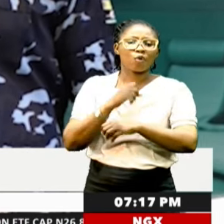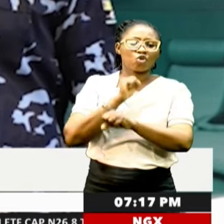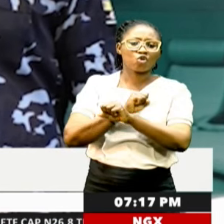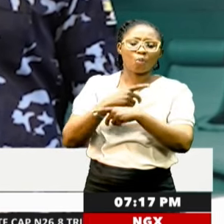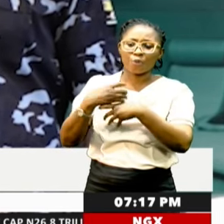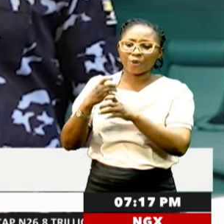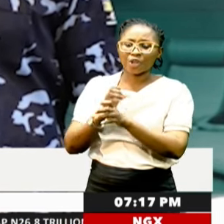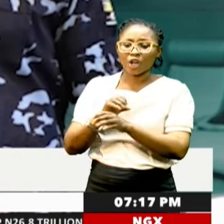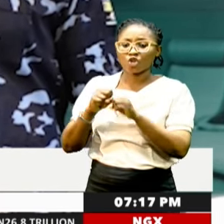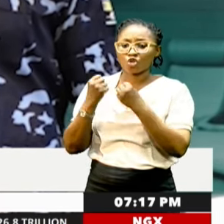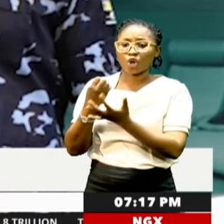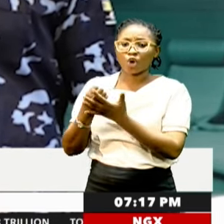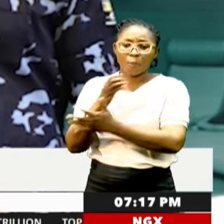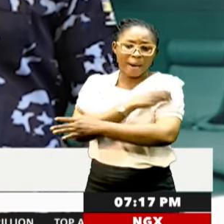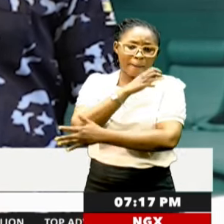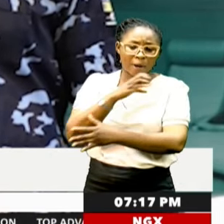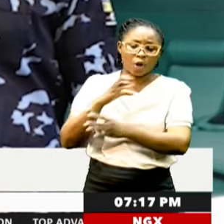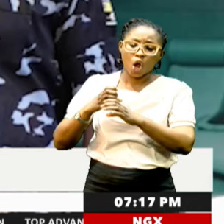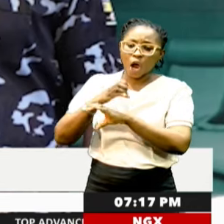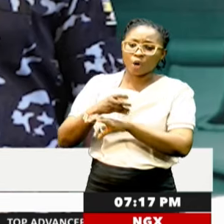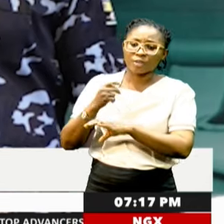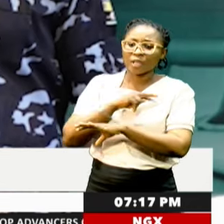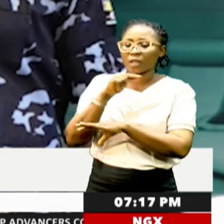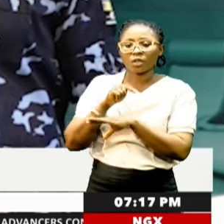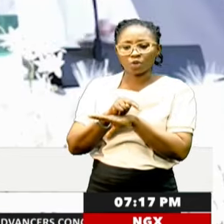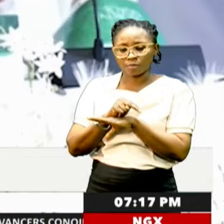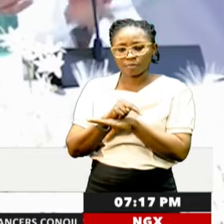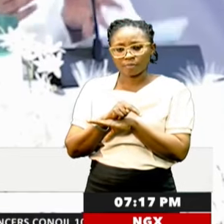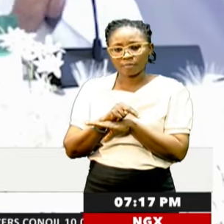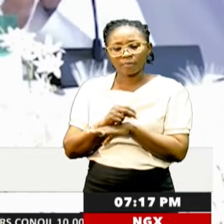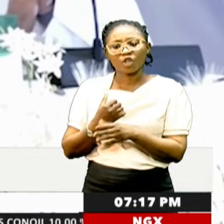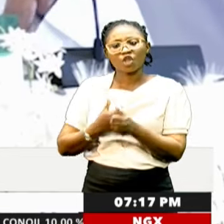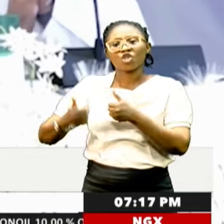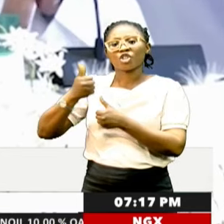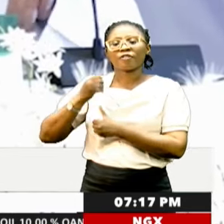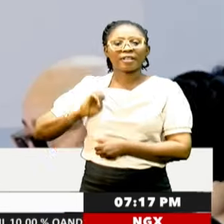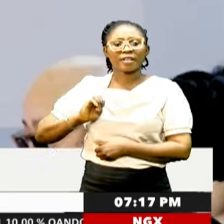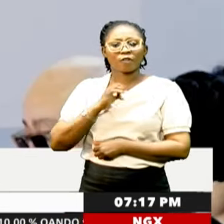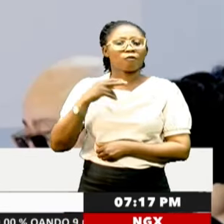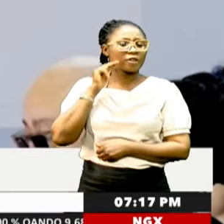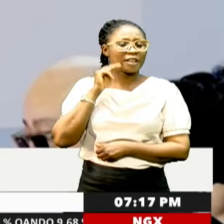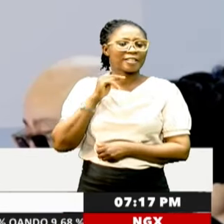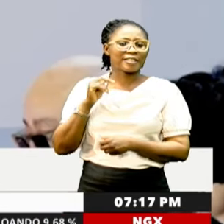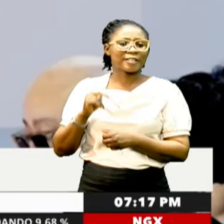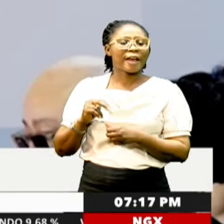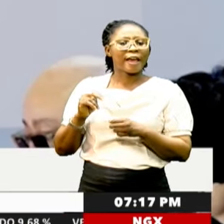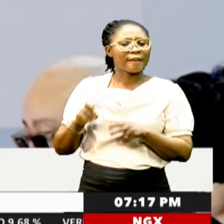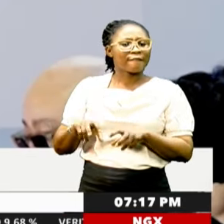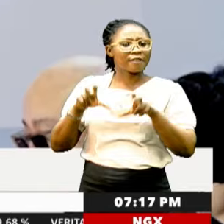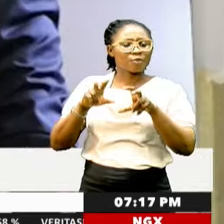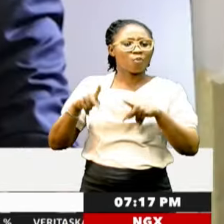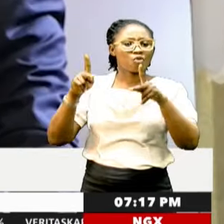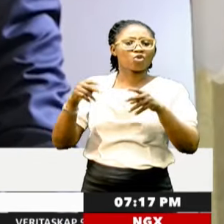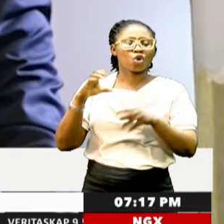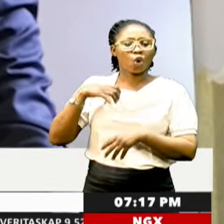and socioeconomic empowerment across the nation. Chief Executives of the Nigerian Investment Promotion Commission, the Central